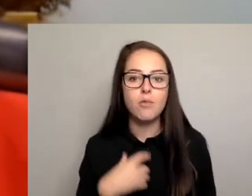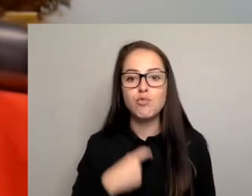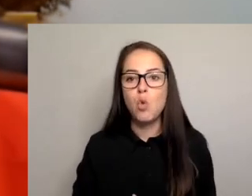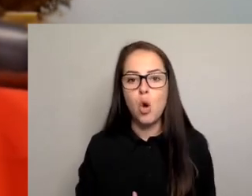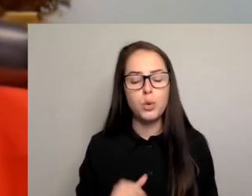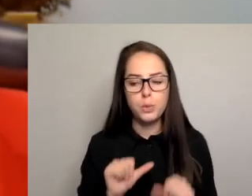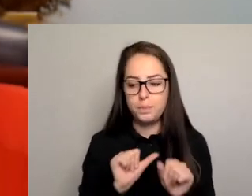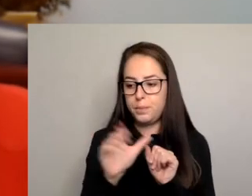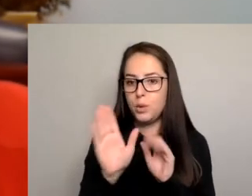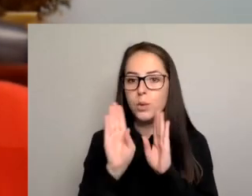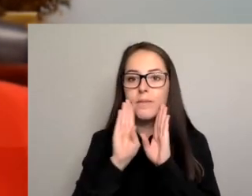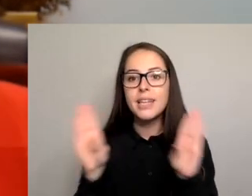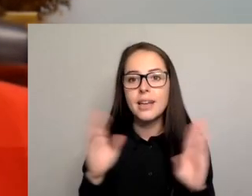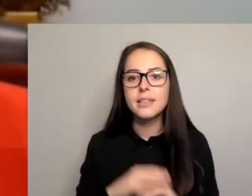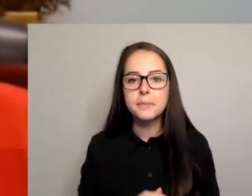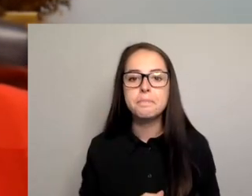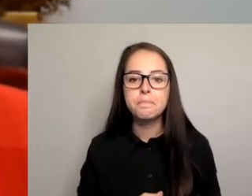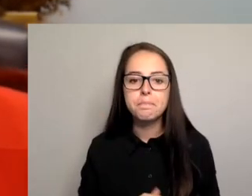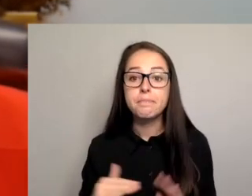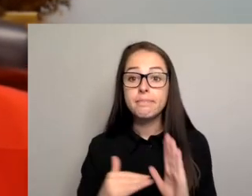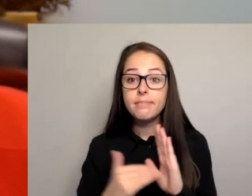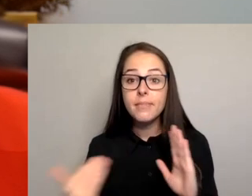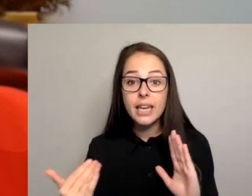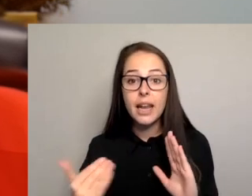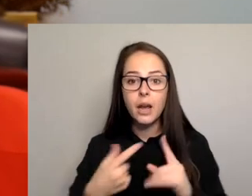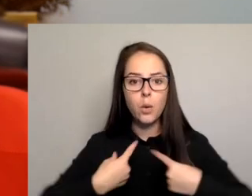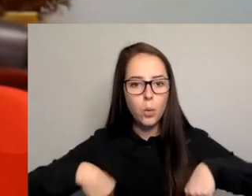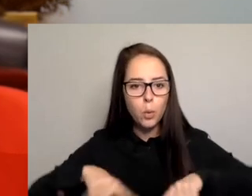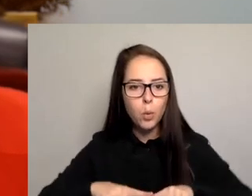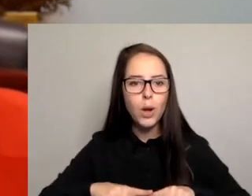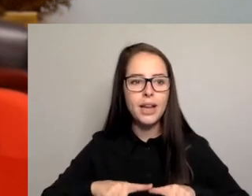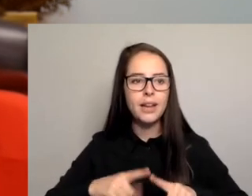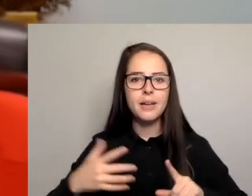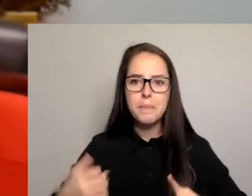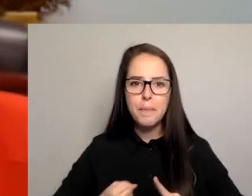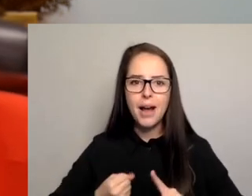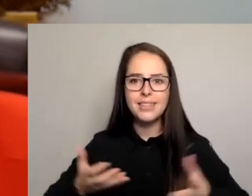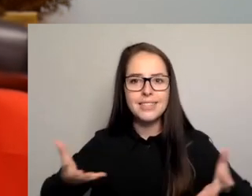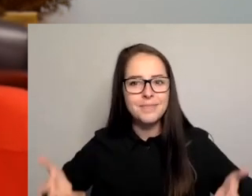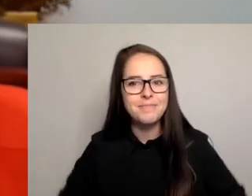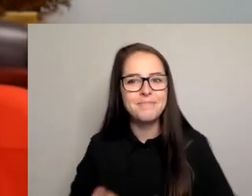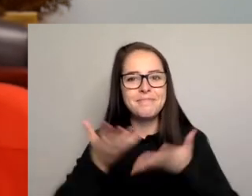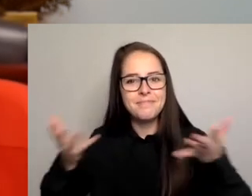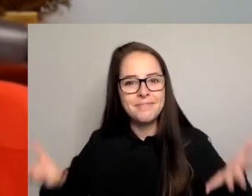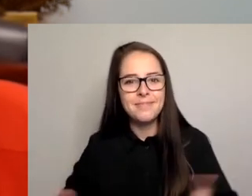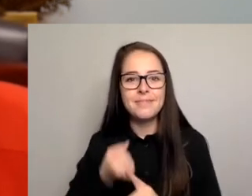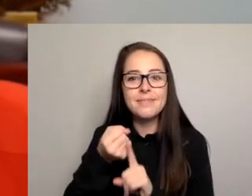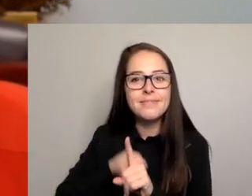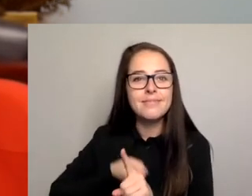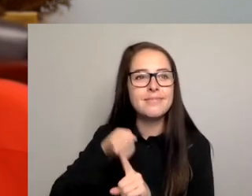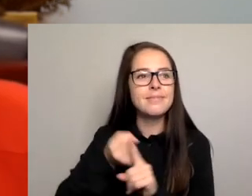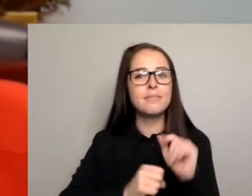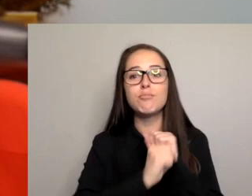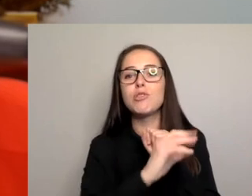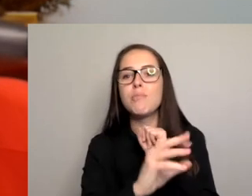fantastic. So now we have the job of having to highlight those achievements and to make sure that we are promoting the women